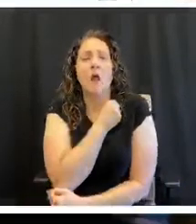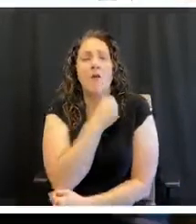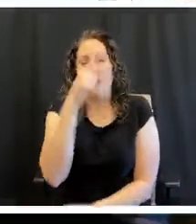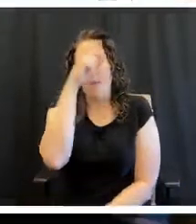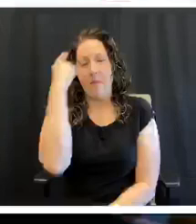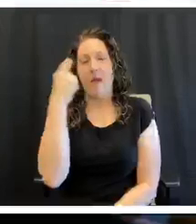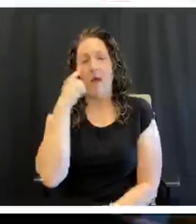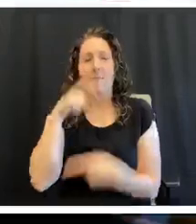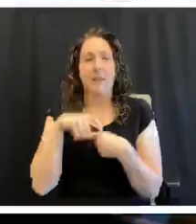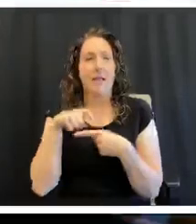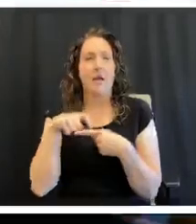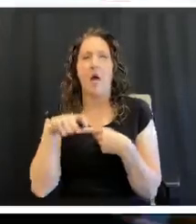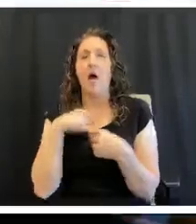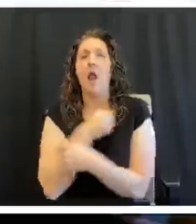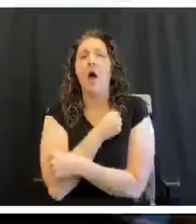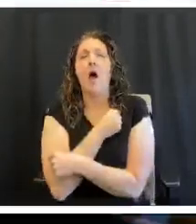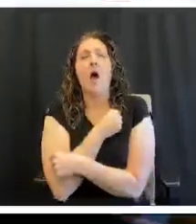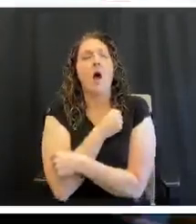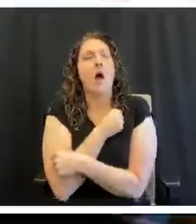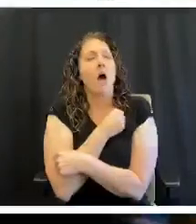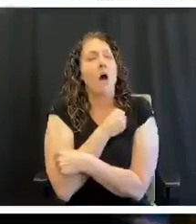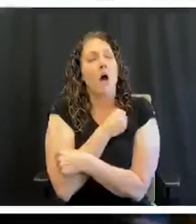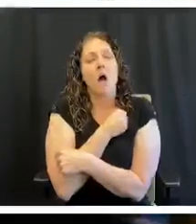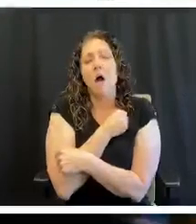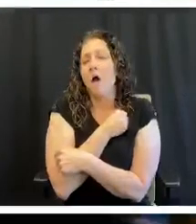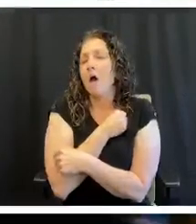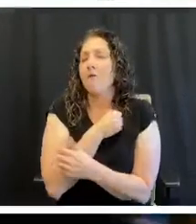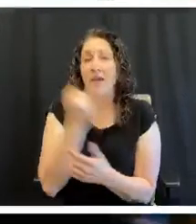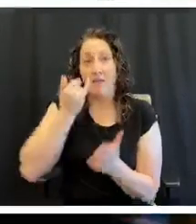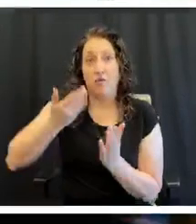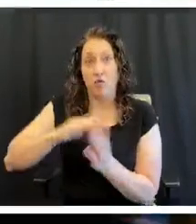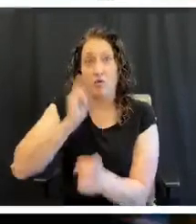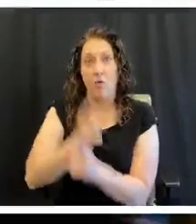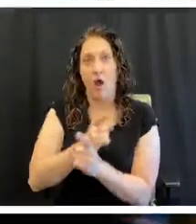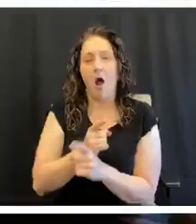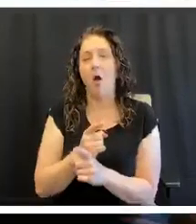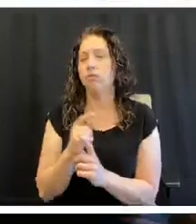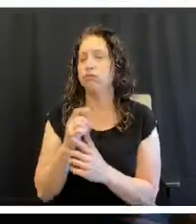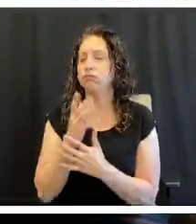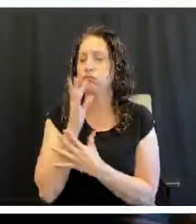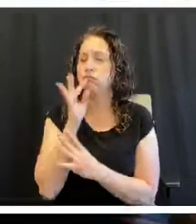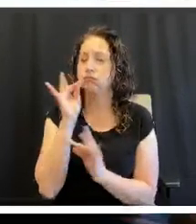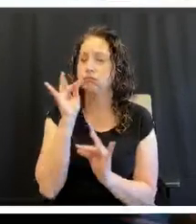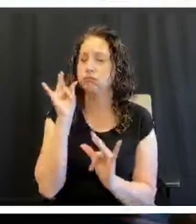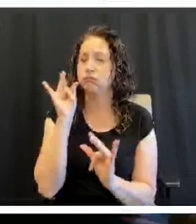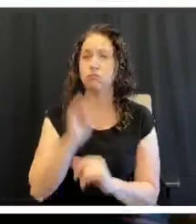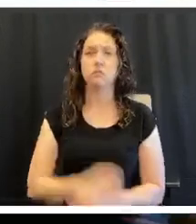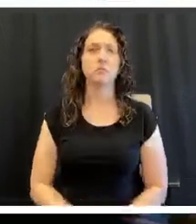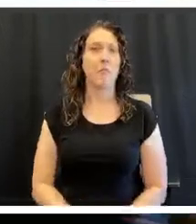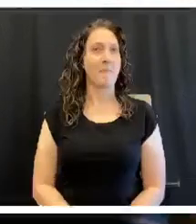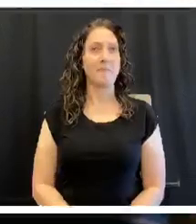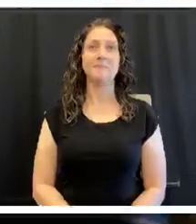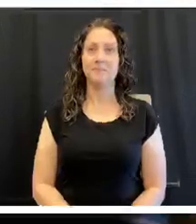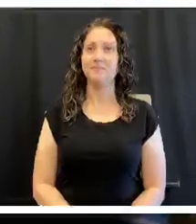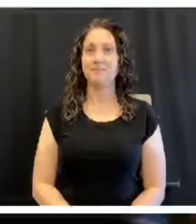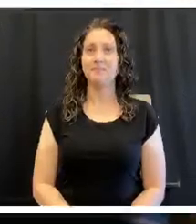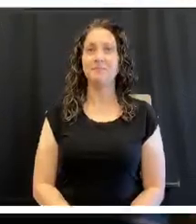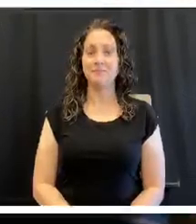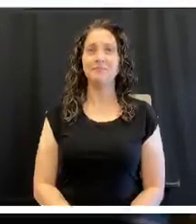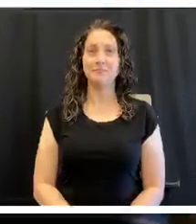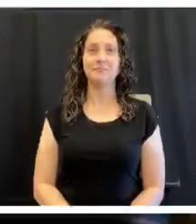I don't think there's anything better than a black eyed pea that's cooked right. And so that's why